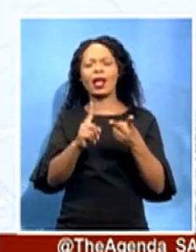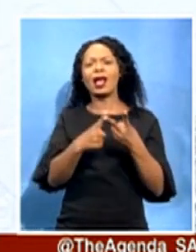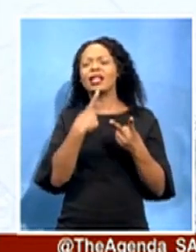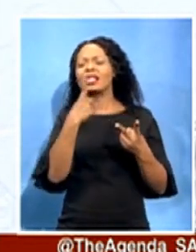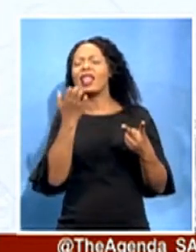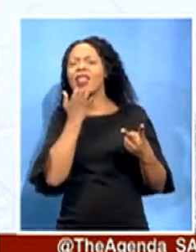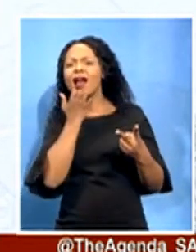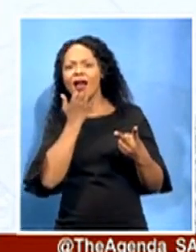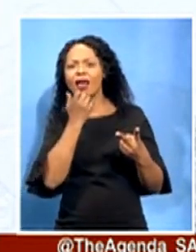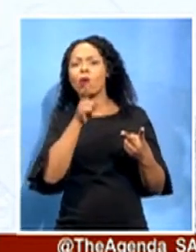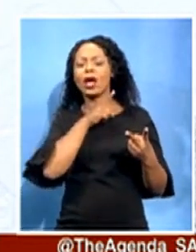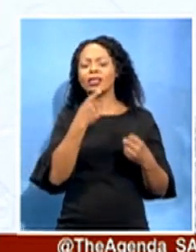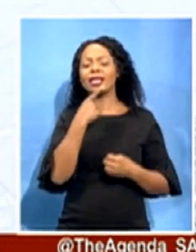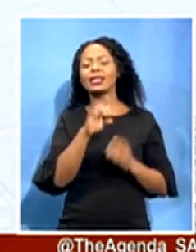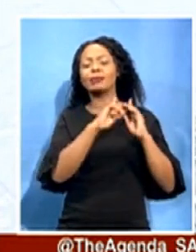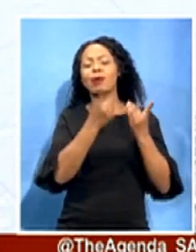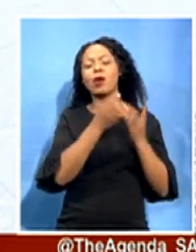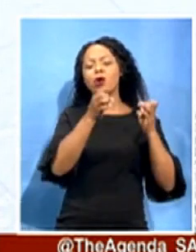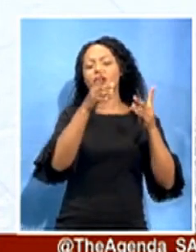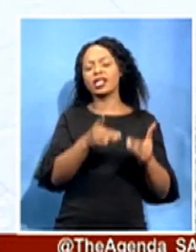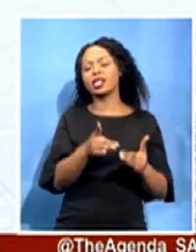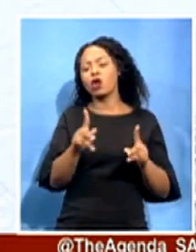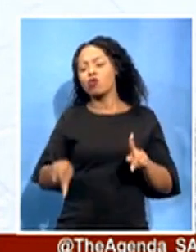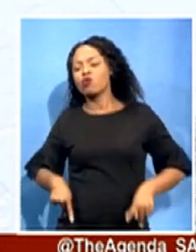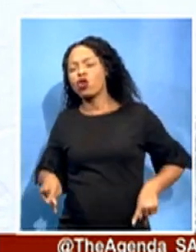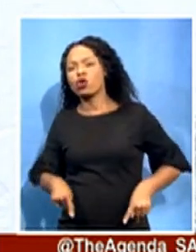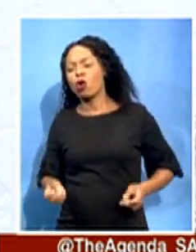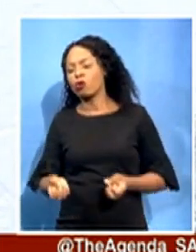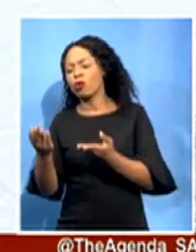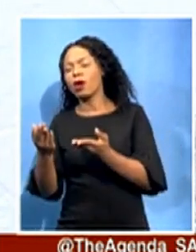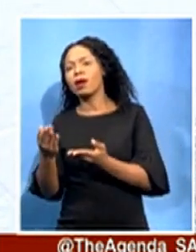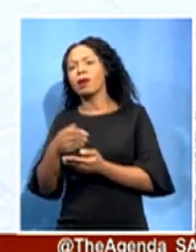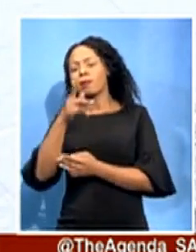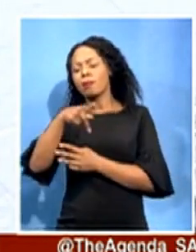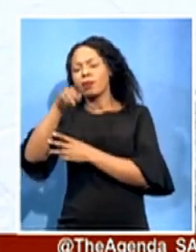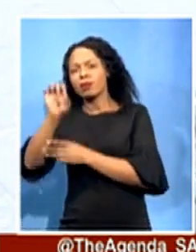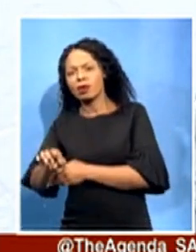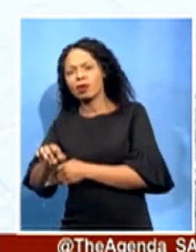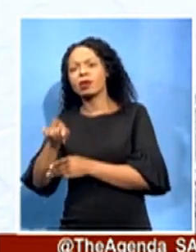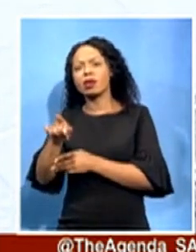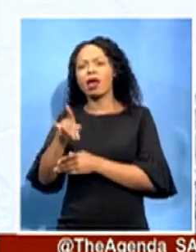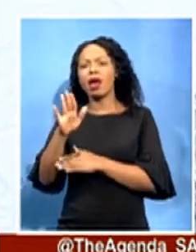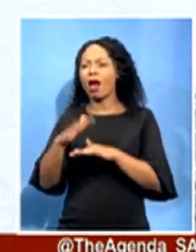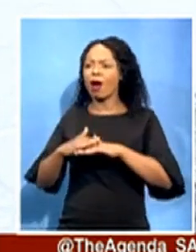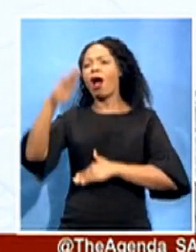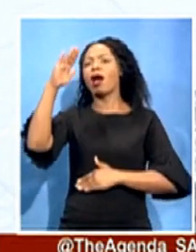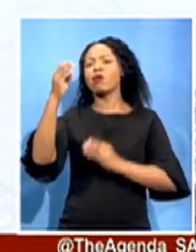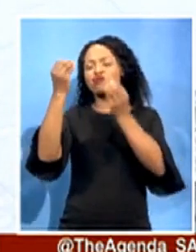the COVID-19 essentials at the maximum or even higher prices in breach of treasury not five.